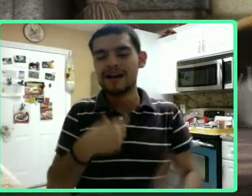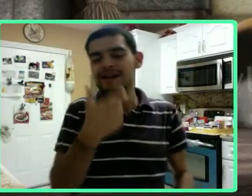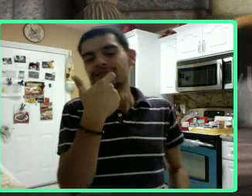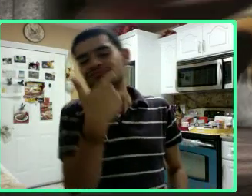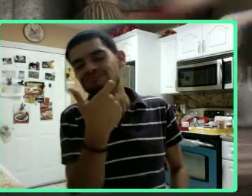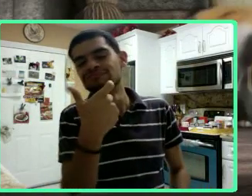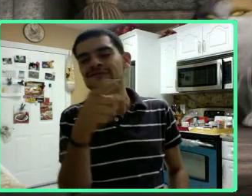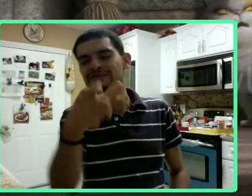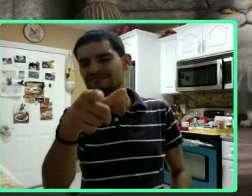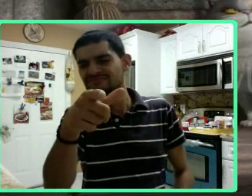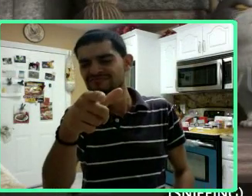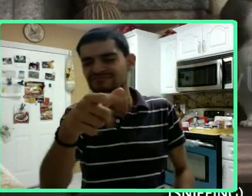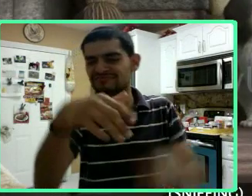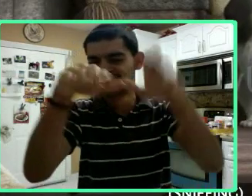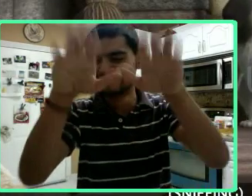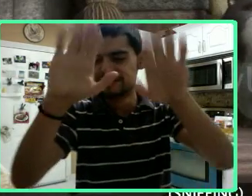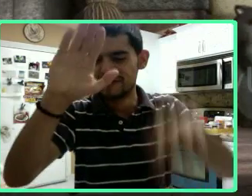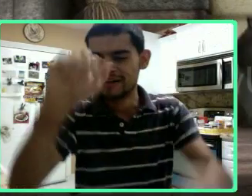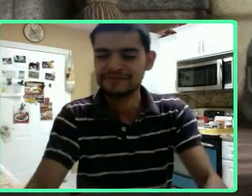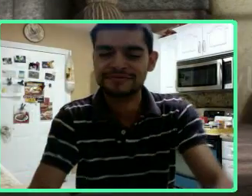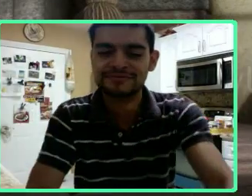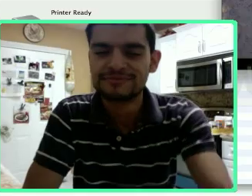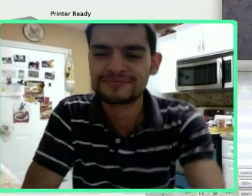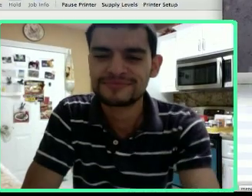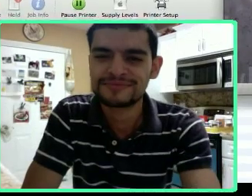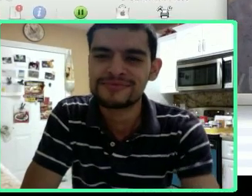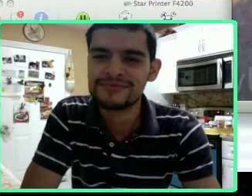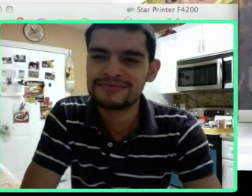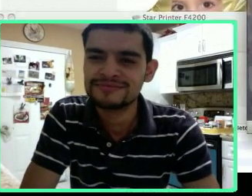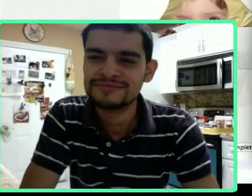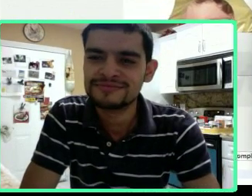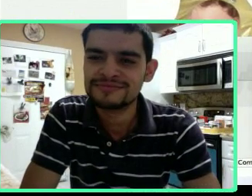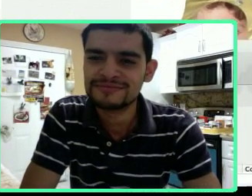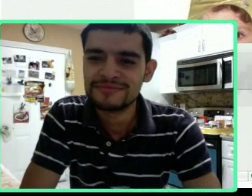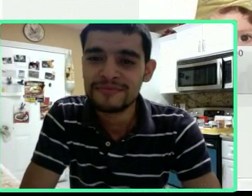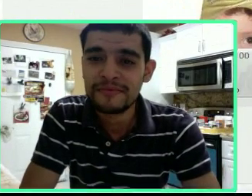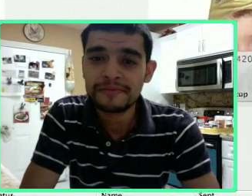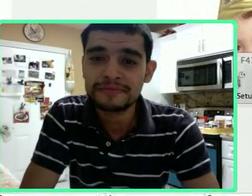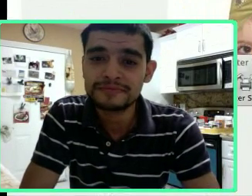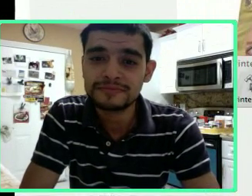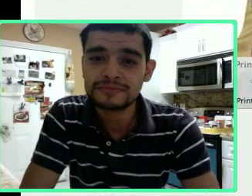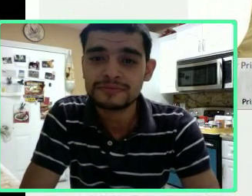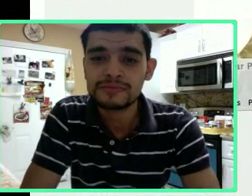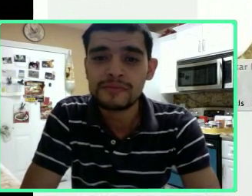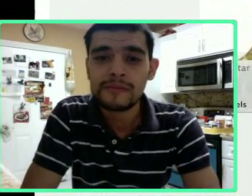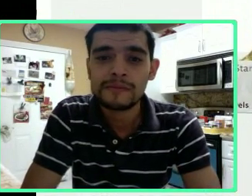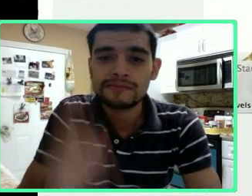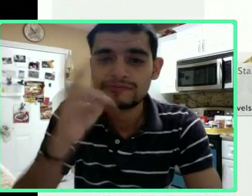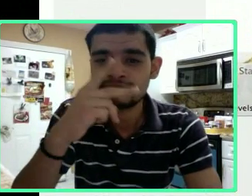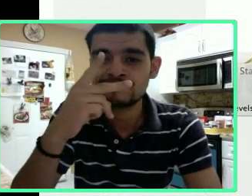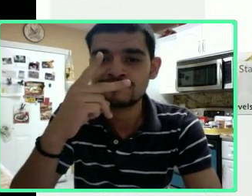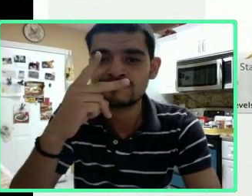going